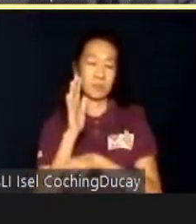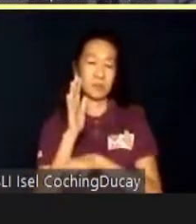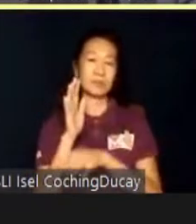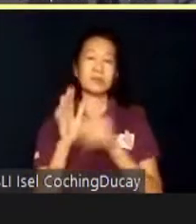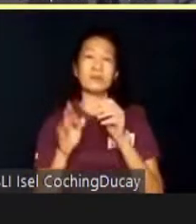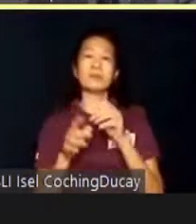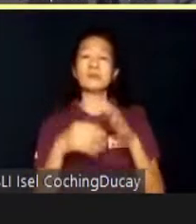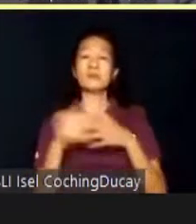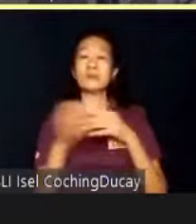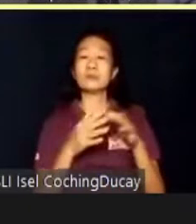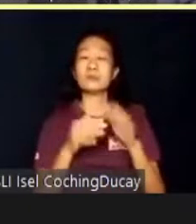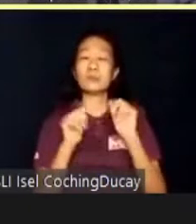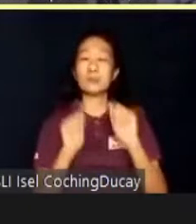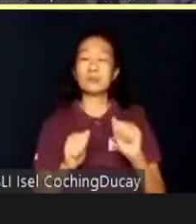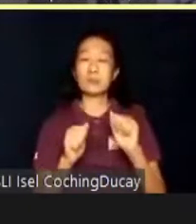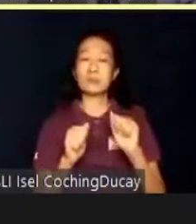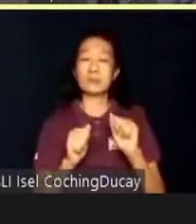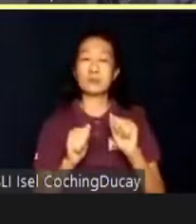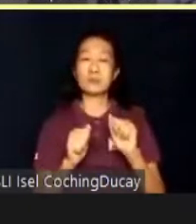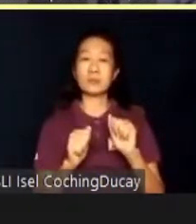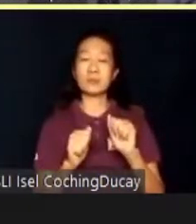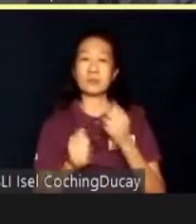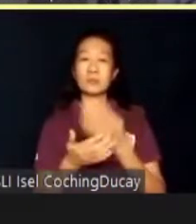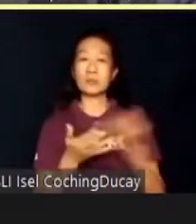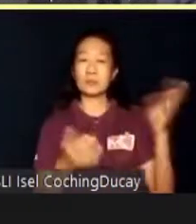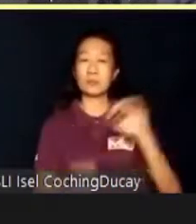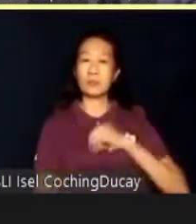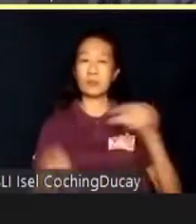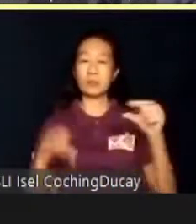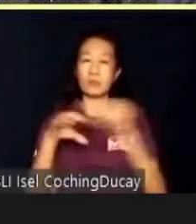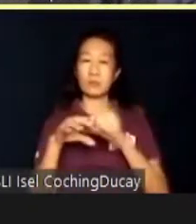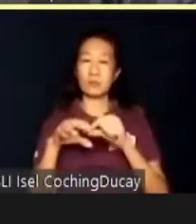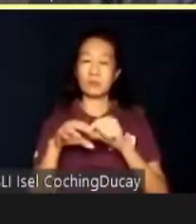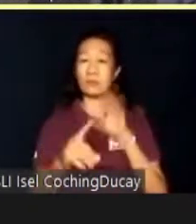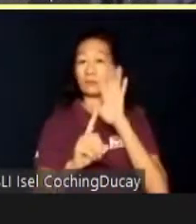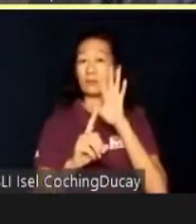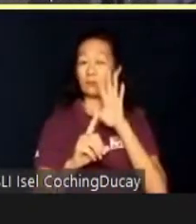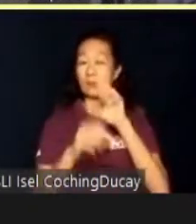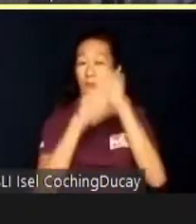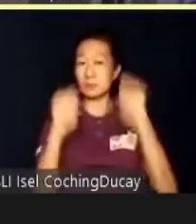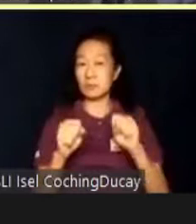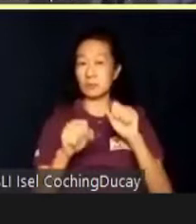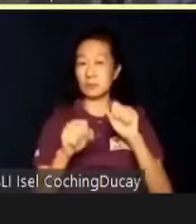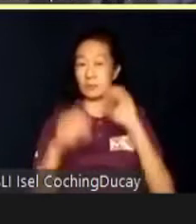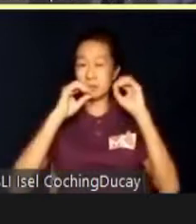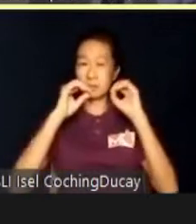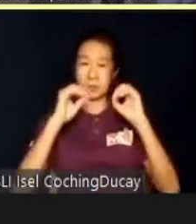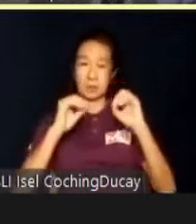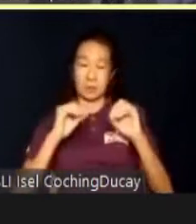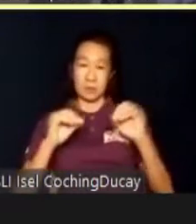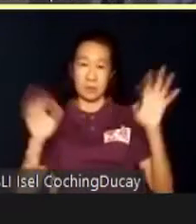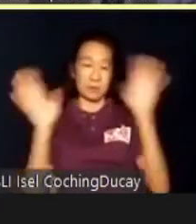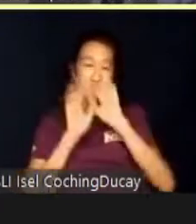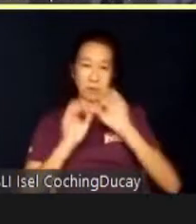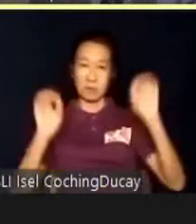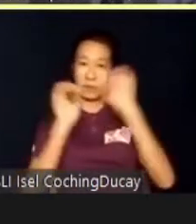he was enabled to buy his own groceries in a reputable store. He was taught that there is nothing